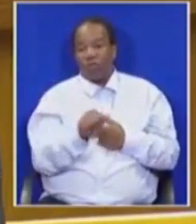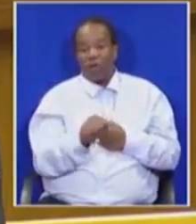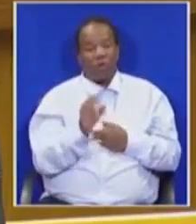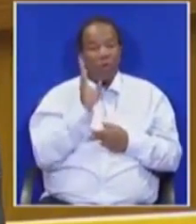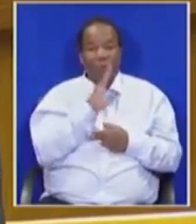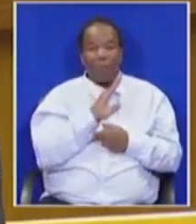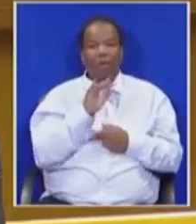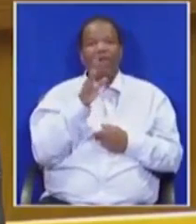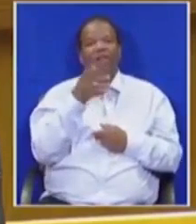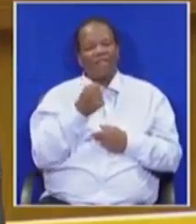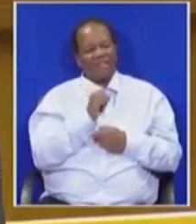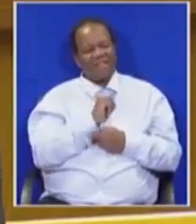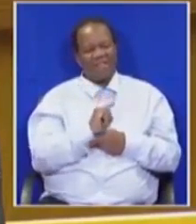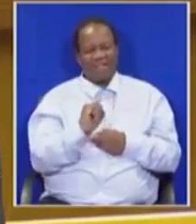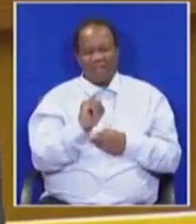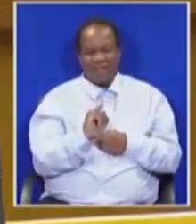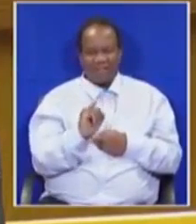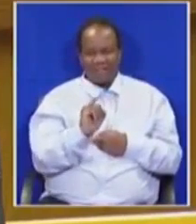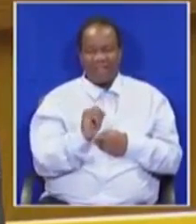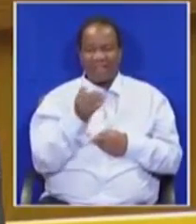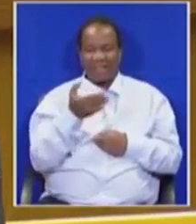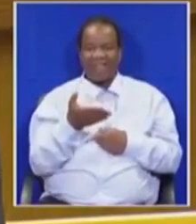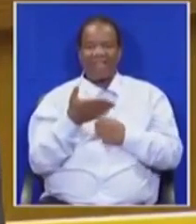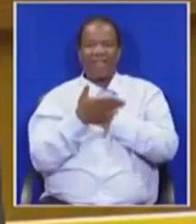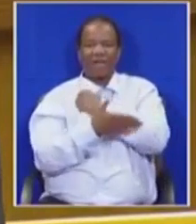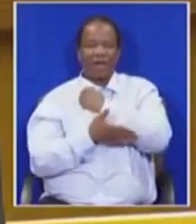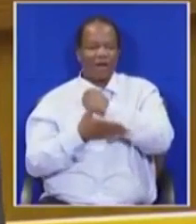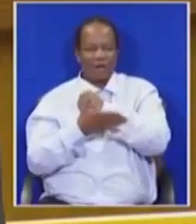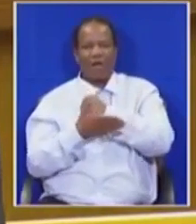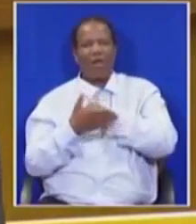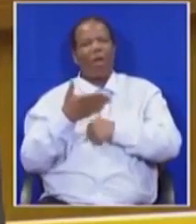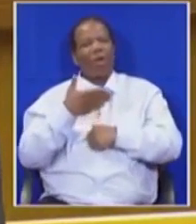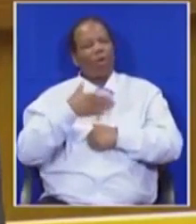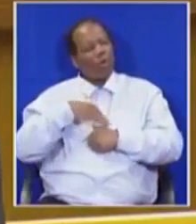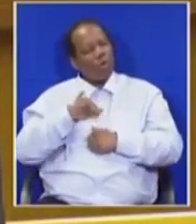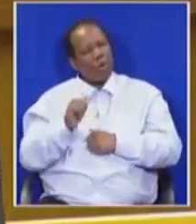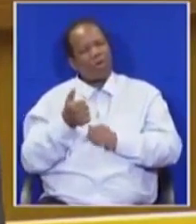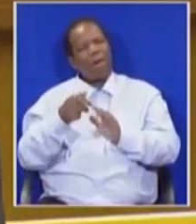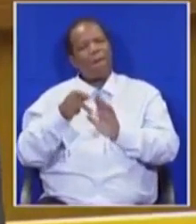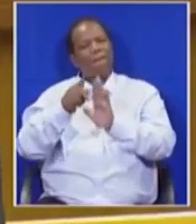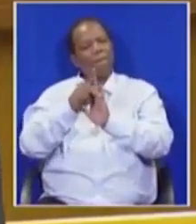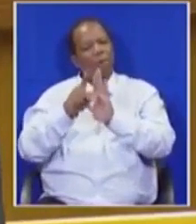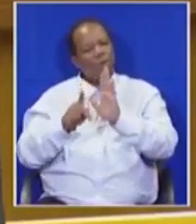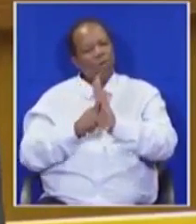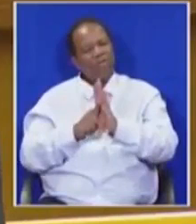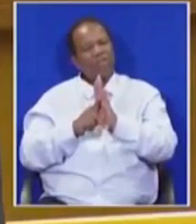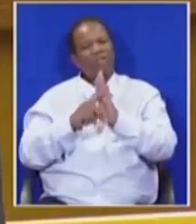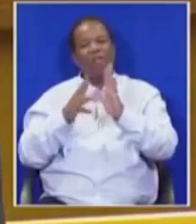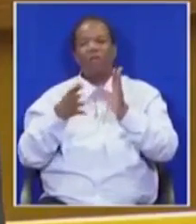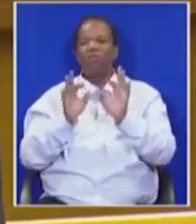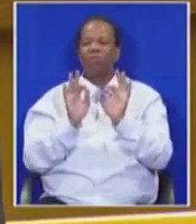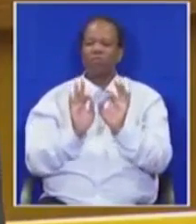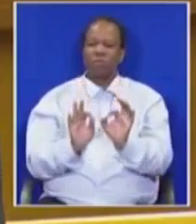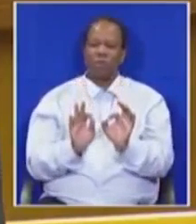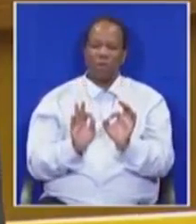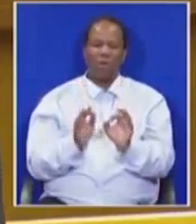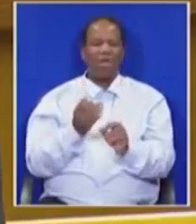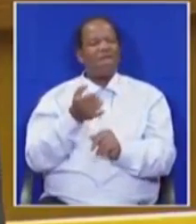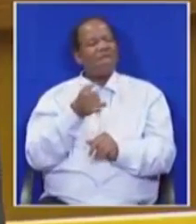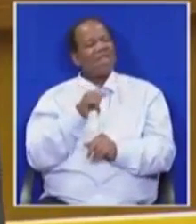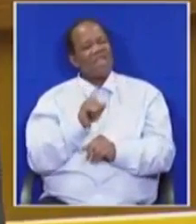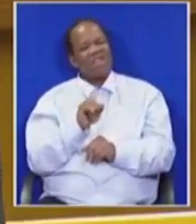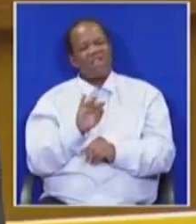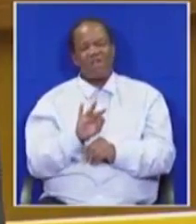investors in this country just want a policy certainty. Once we say we are expropriating